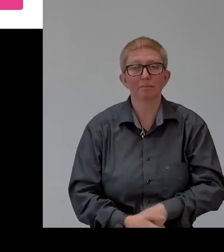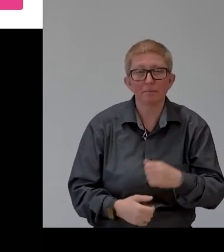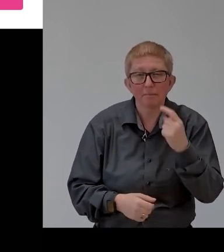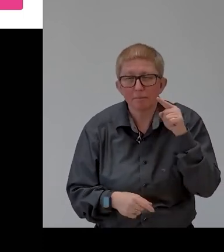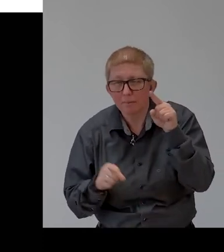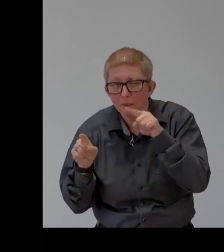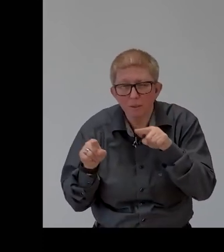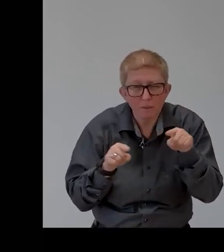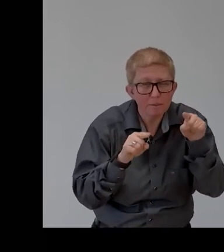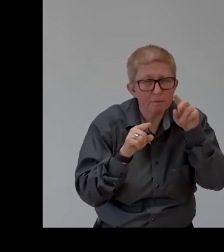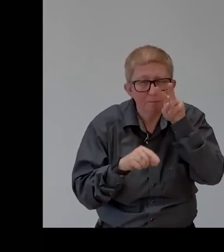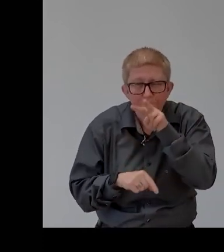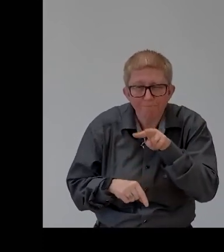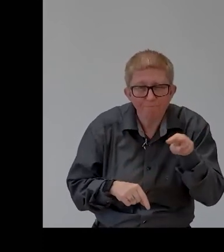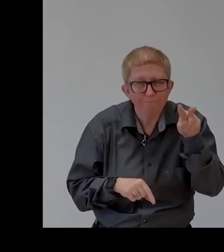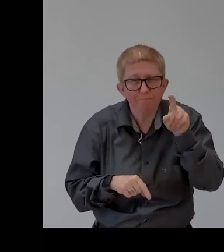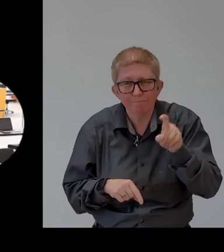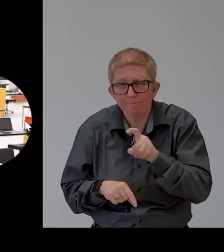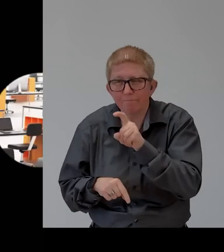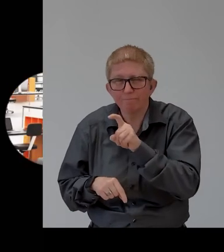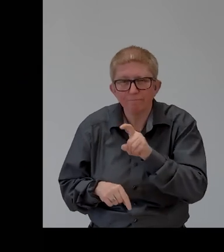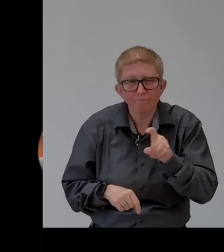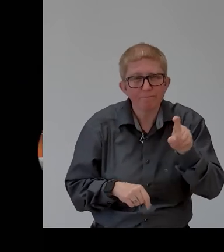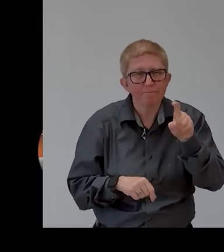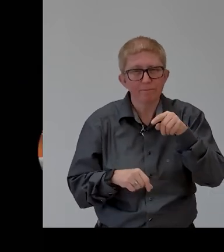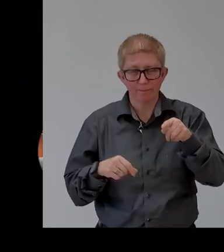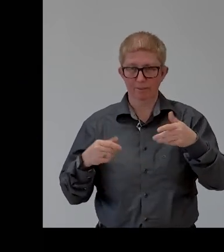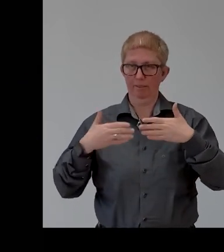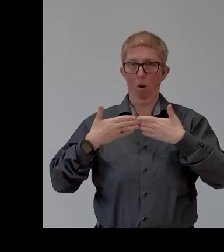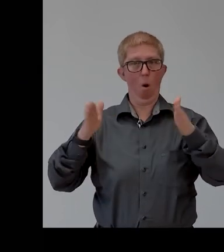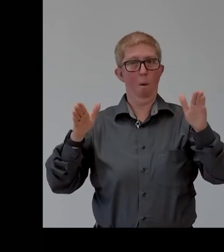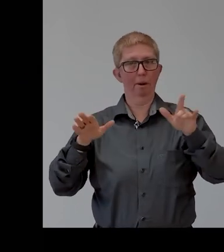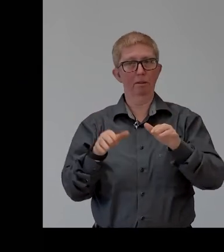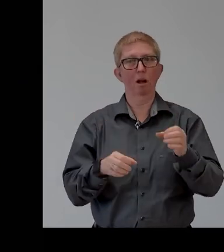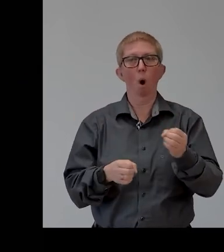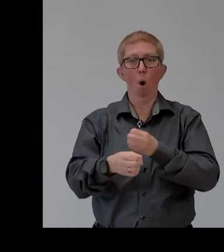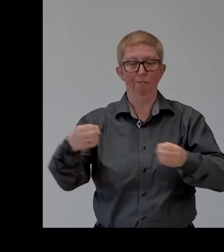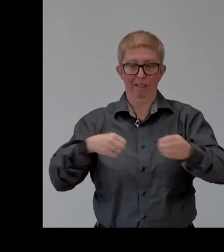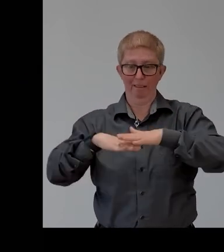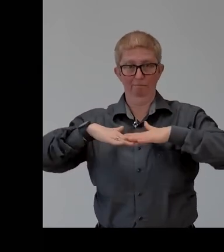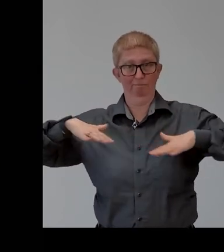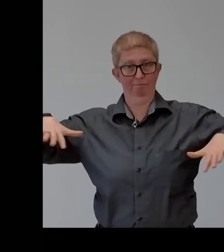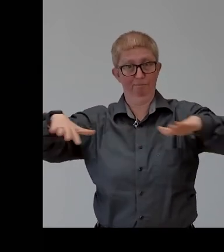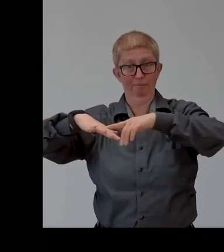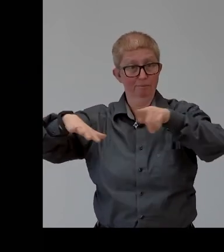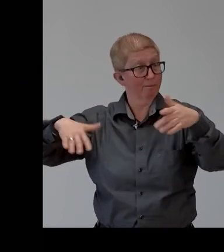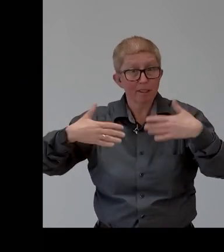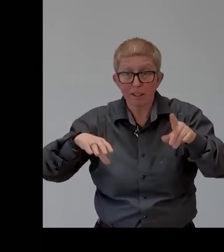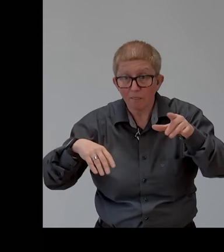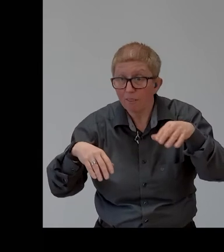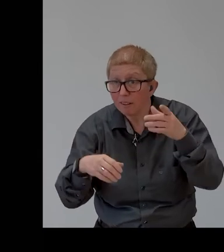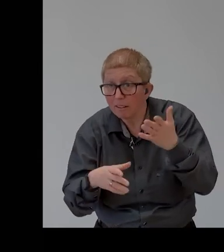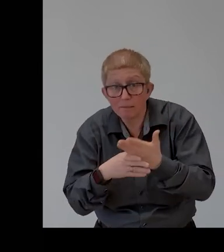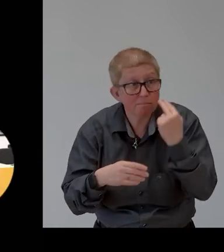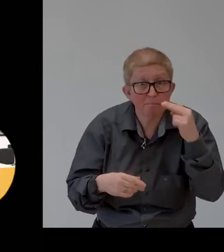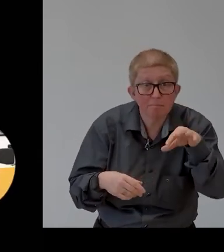through this whole um uh area anybody found it show on i can't see the chat did